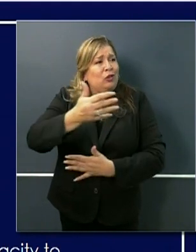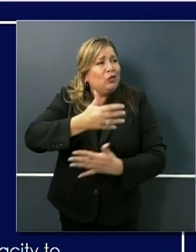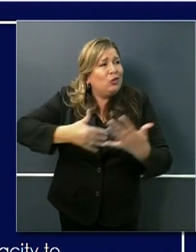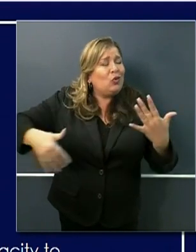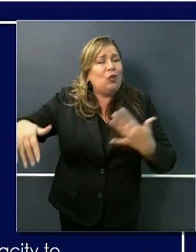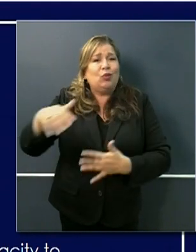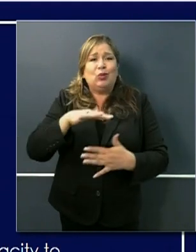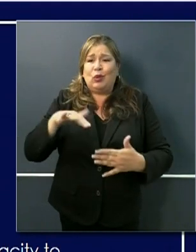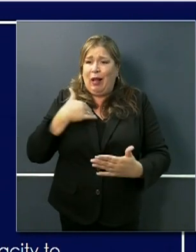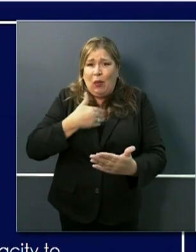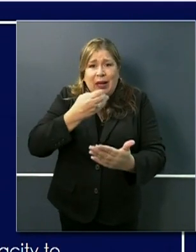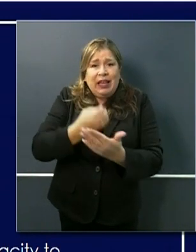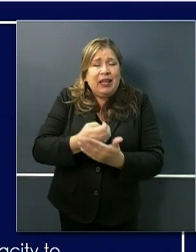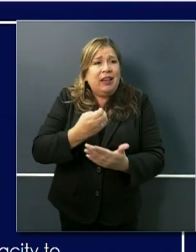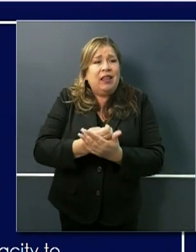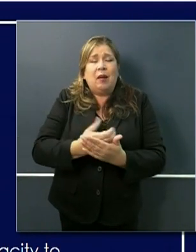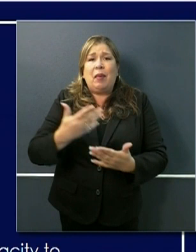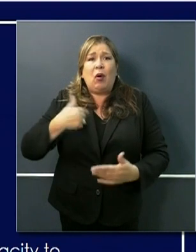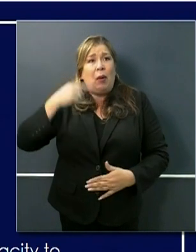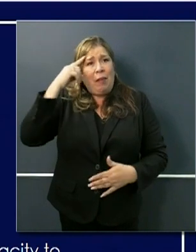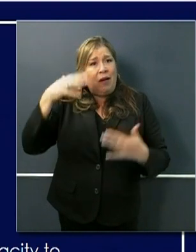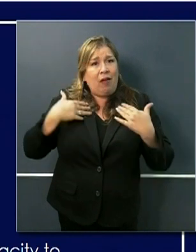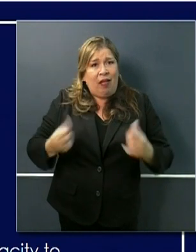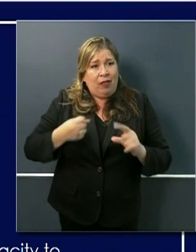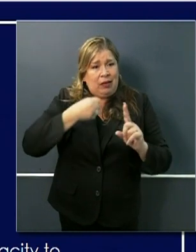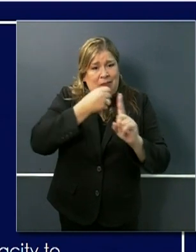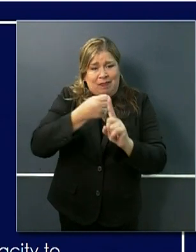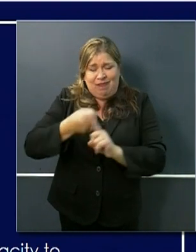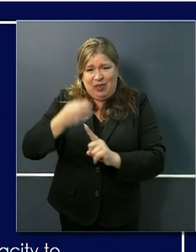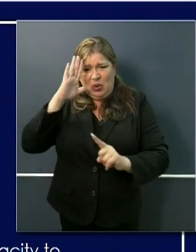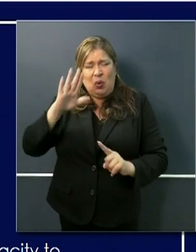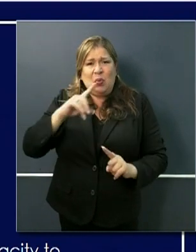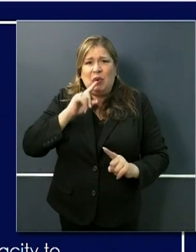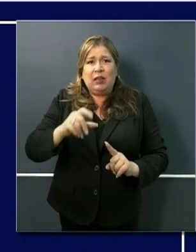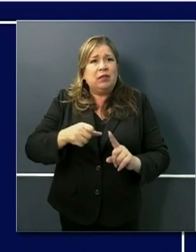many of us are experiencing right now as a result of the stay at home orders